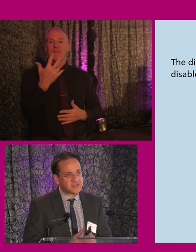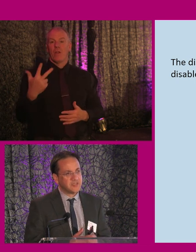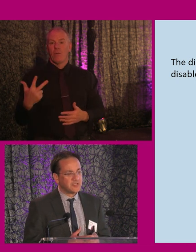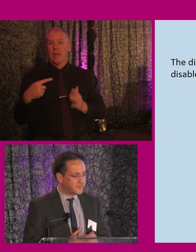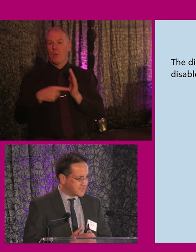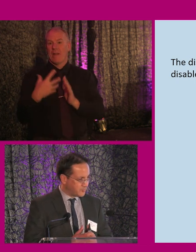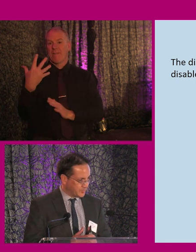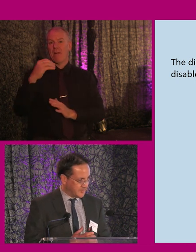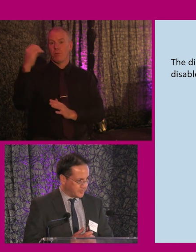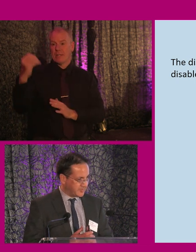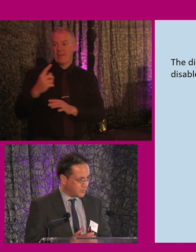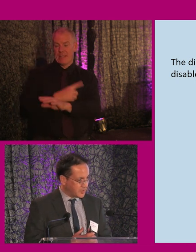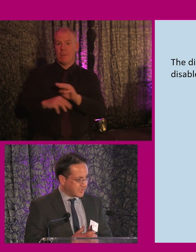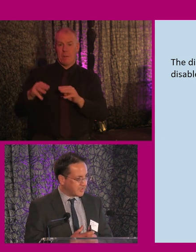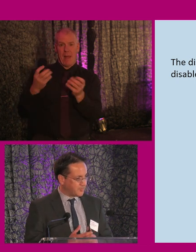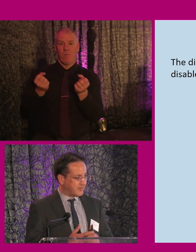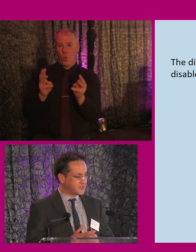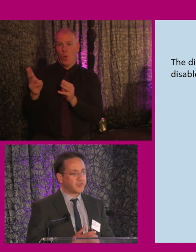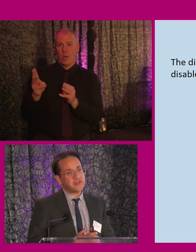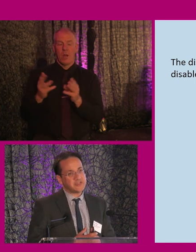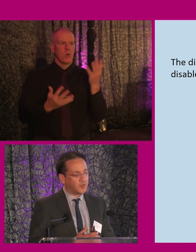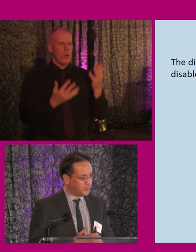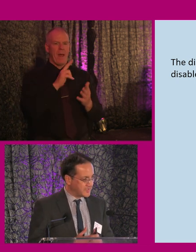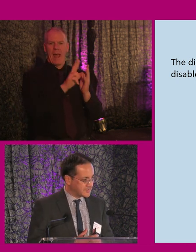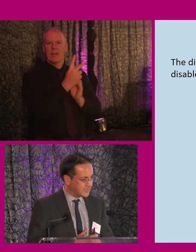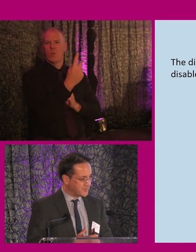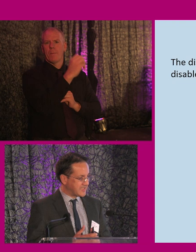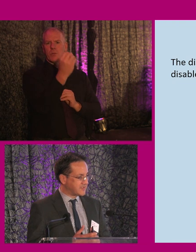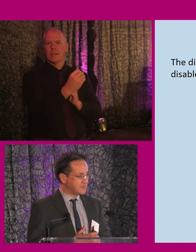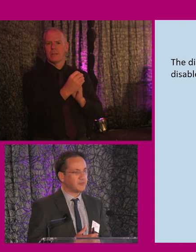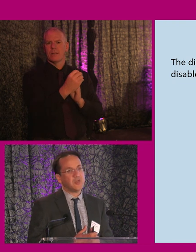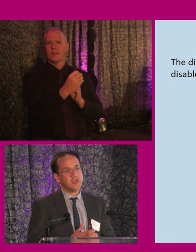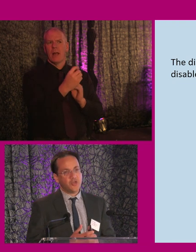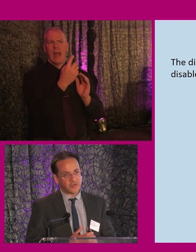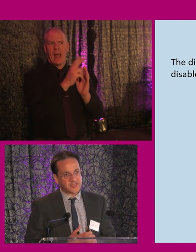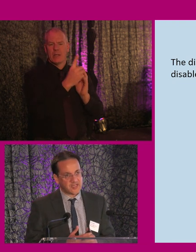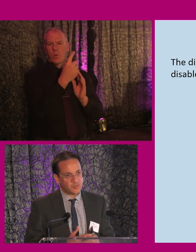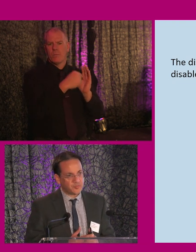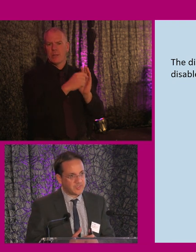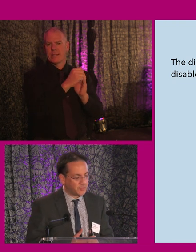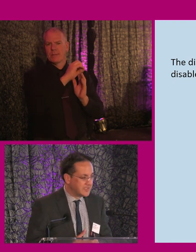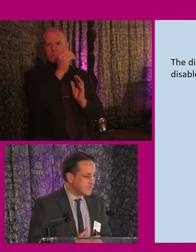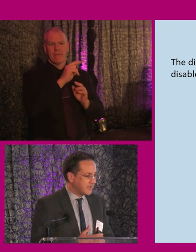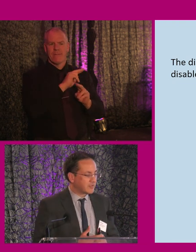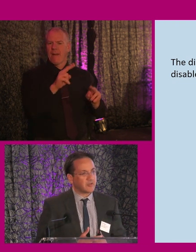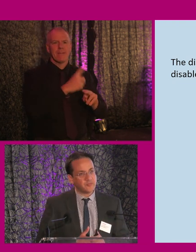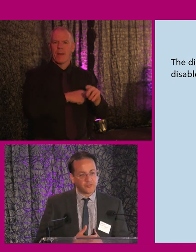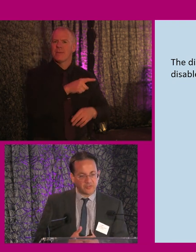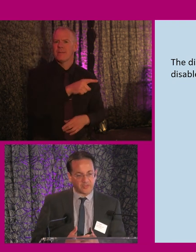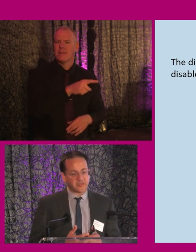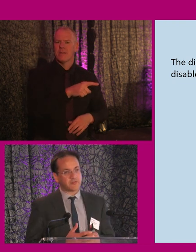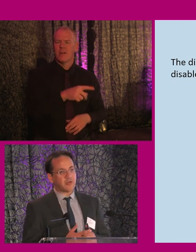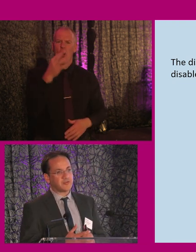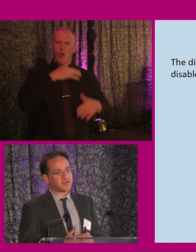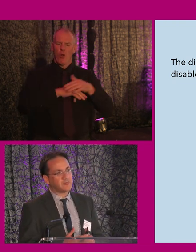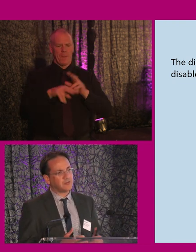percent of disabled people are in work in comparison with 81.6% of non-disabled people. Now, the government would